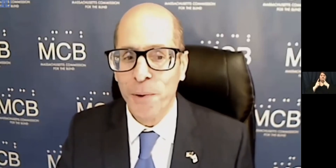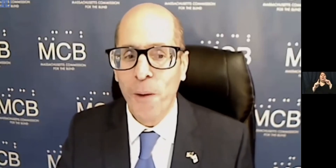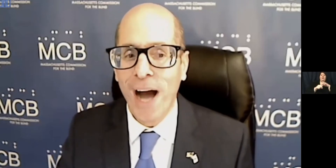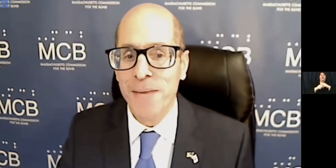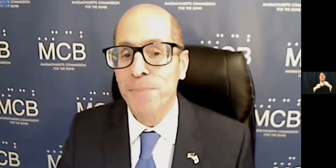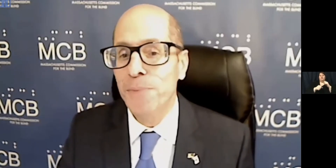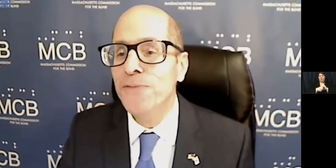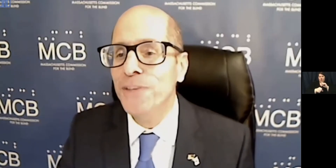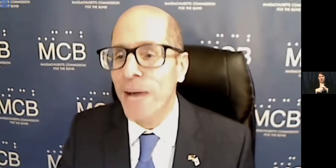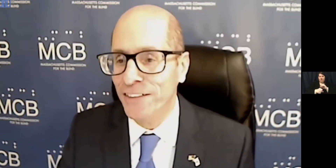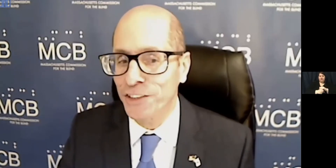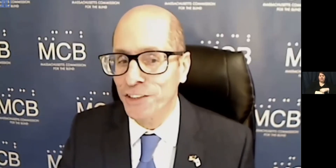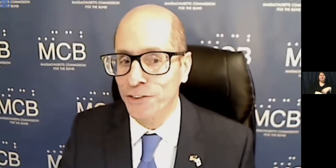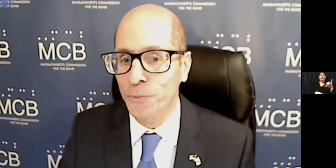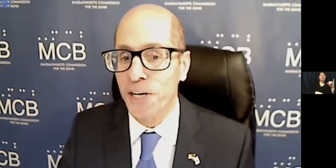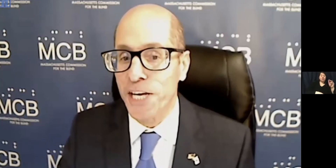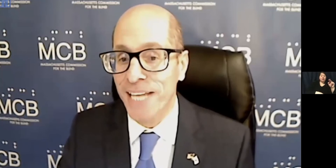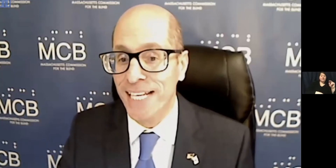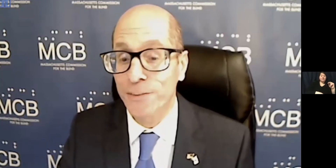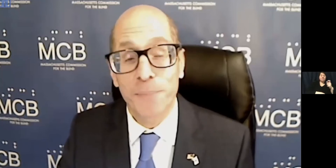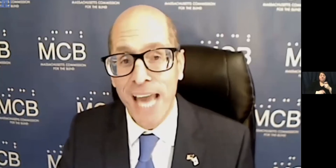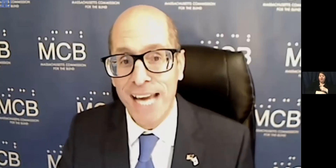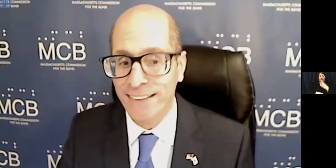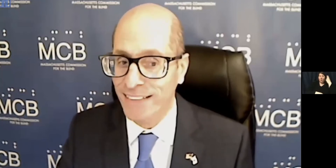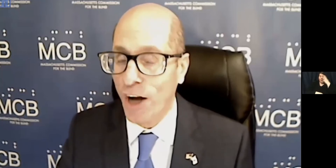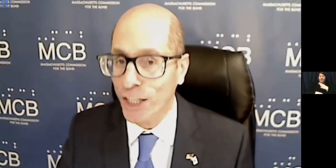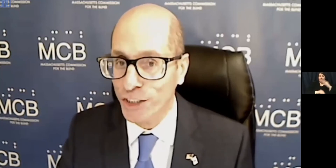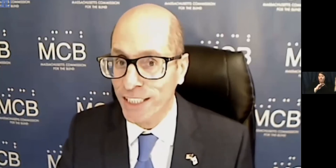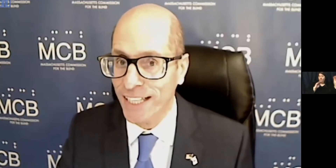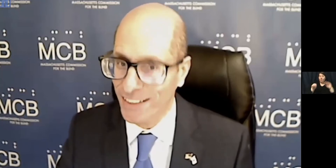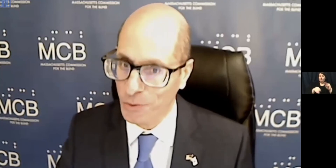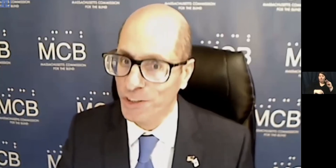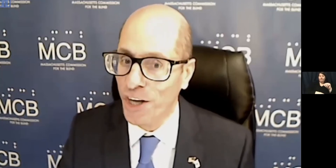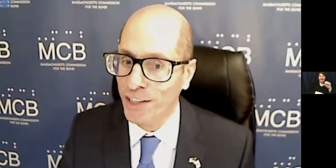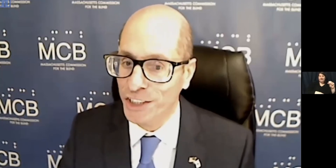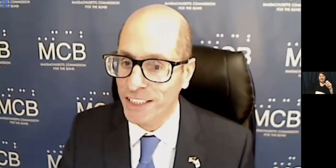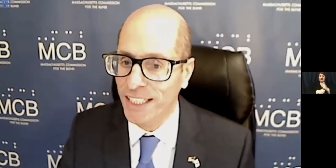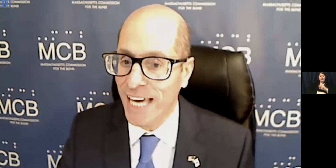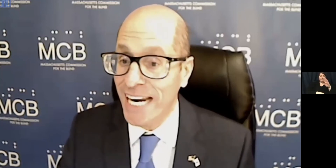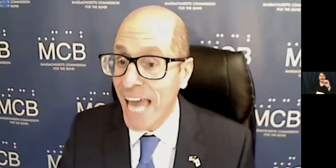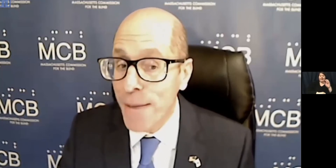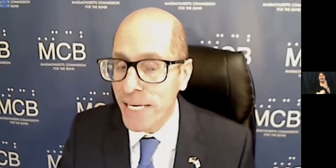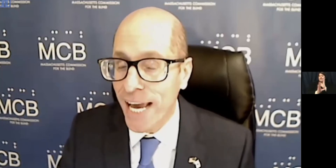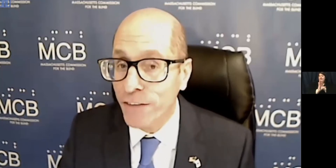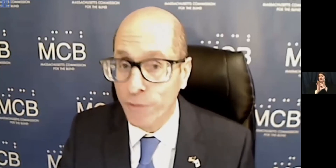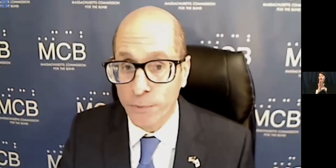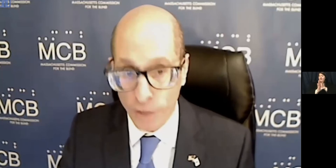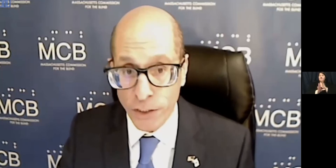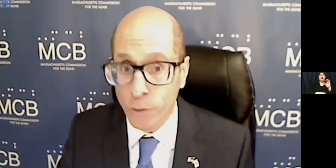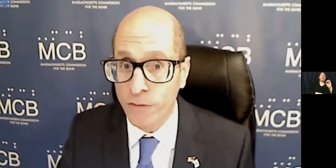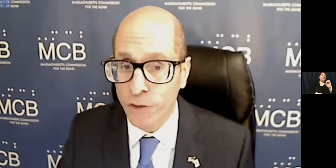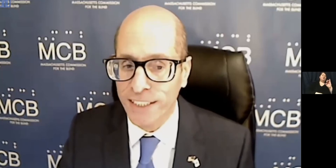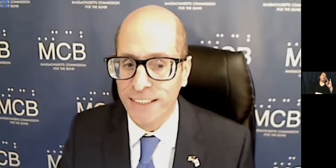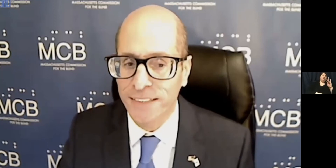is originally from Hawaii but moved to Massachusetts where he obtained his BA in Psychology and Sociology and an MBA